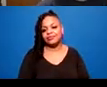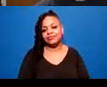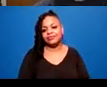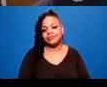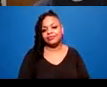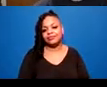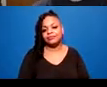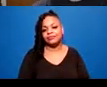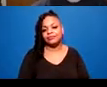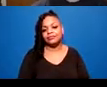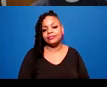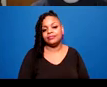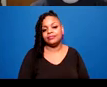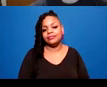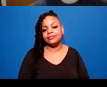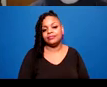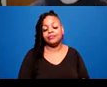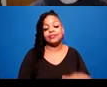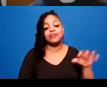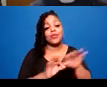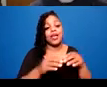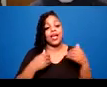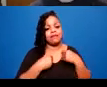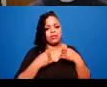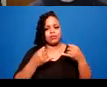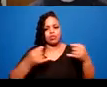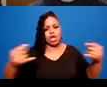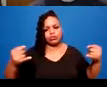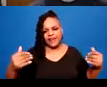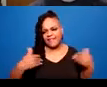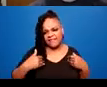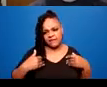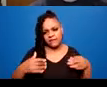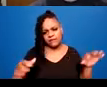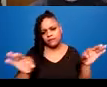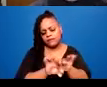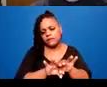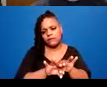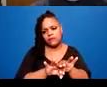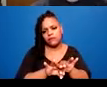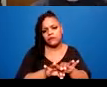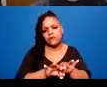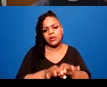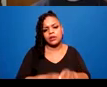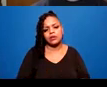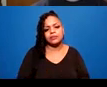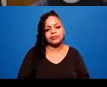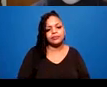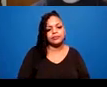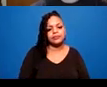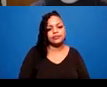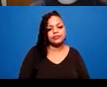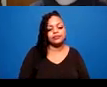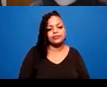and a separation of, I would say, personal